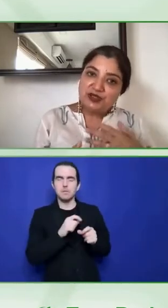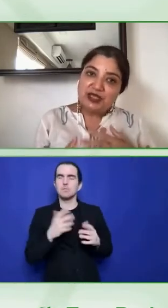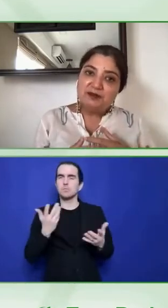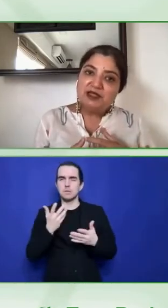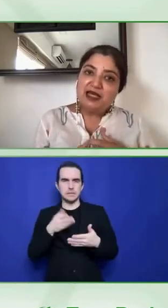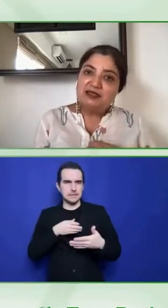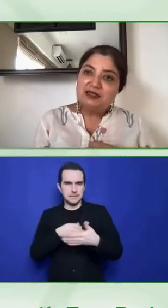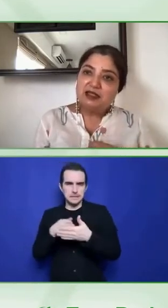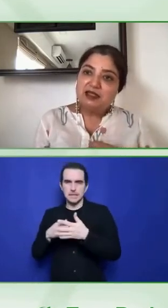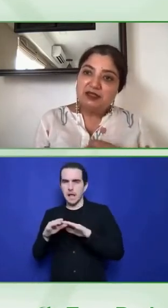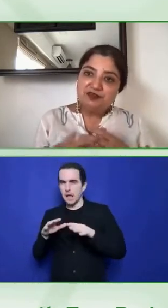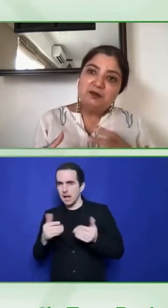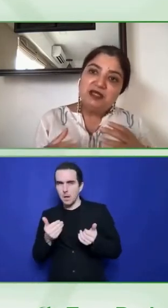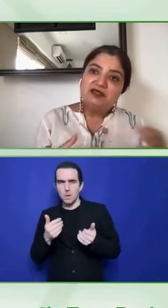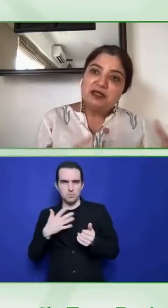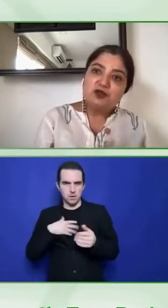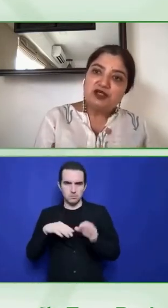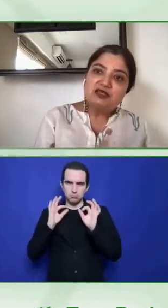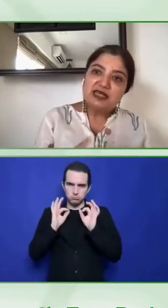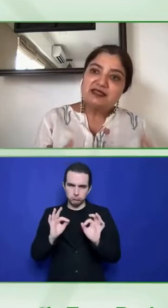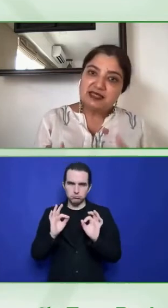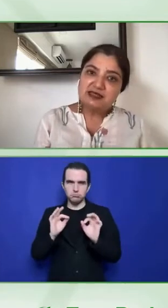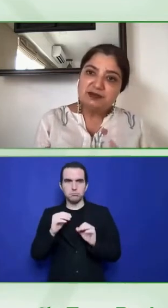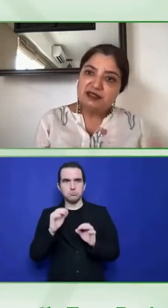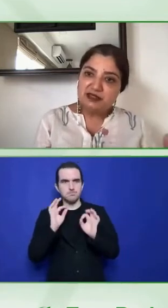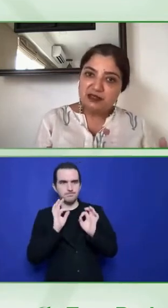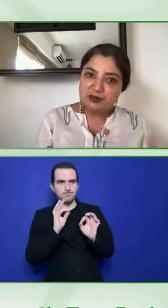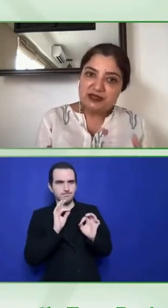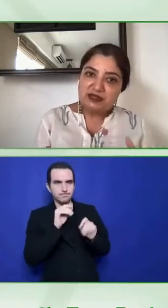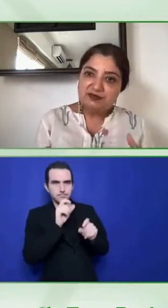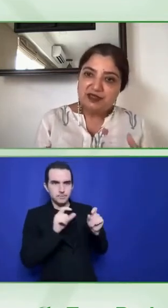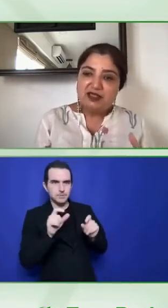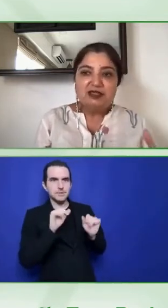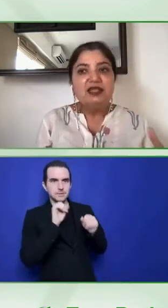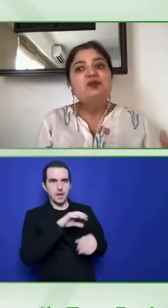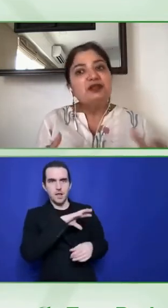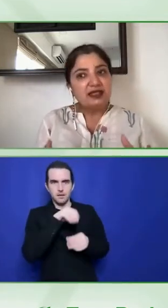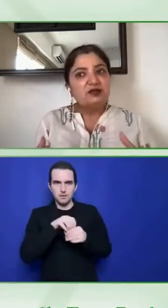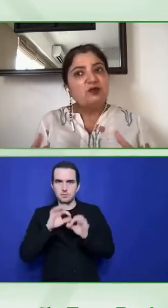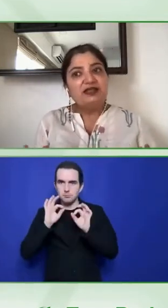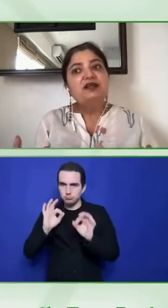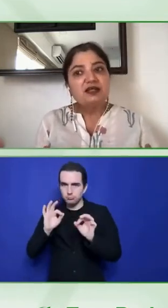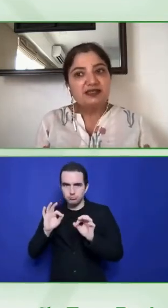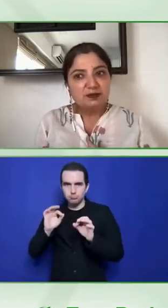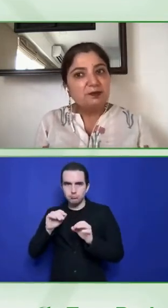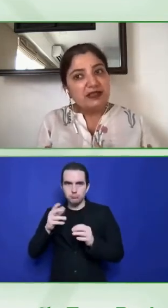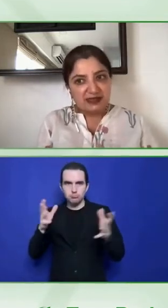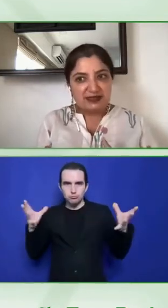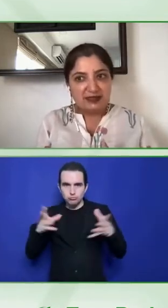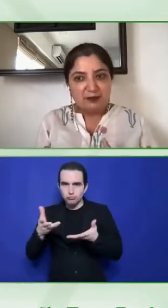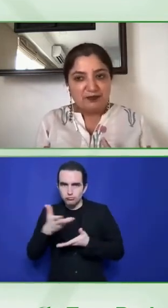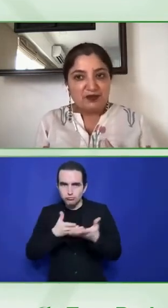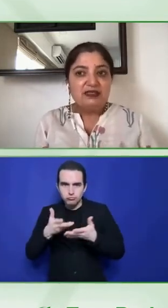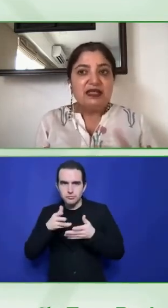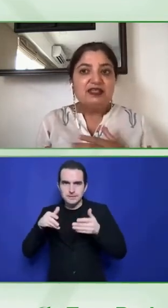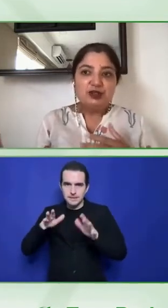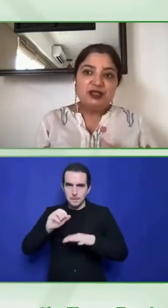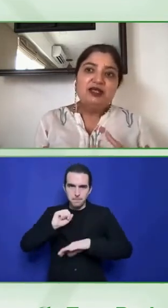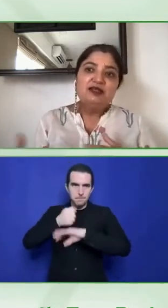needed to show them that if they made their products accessible and inclusive, they would get a wider customer base.